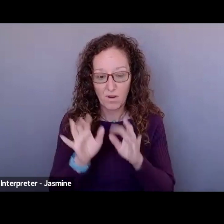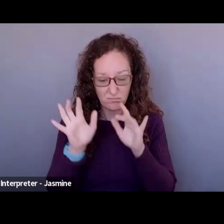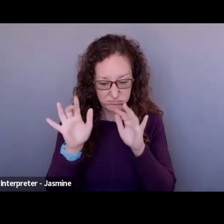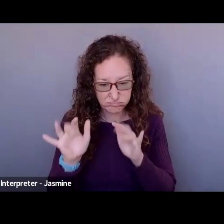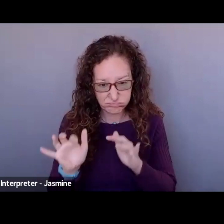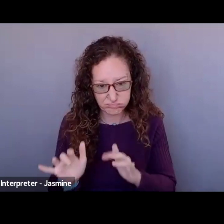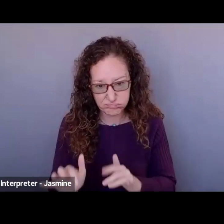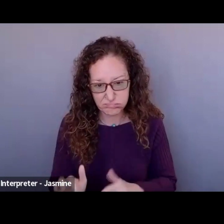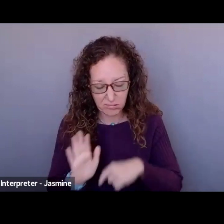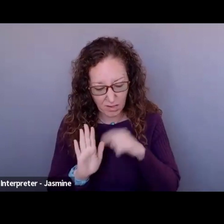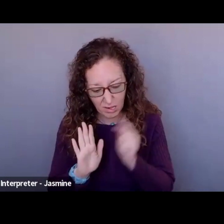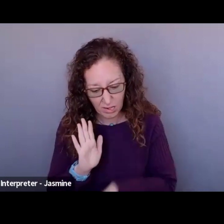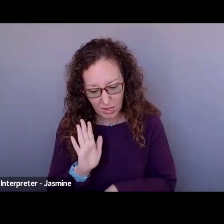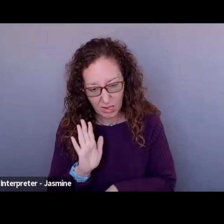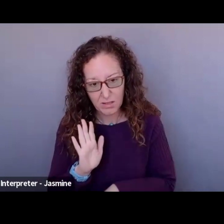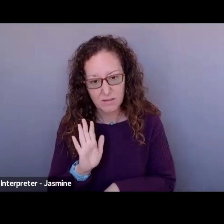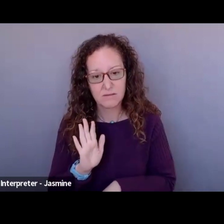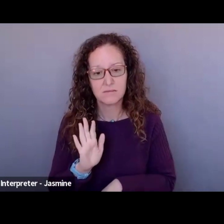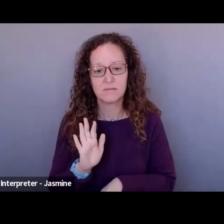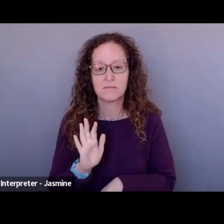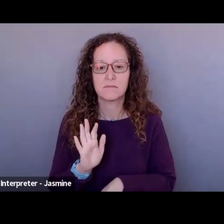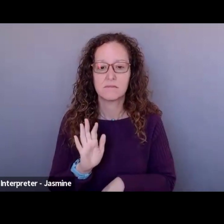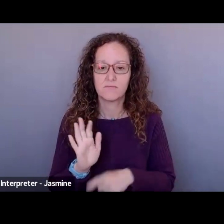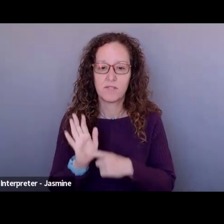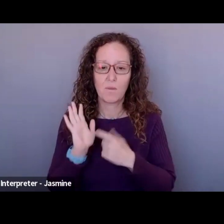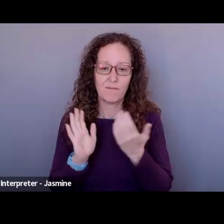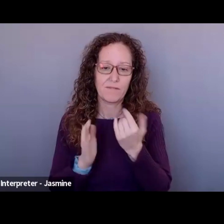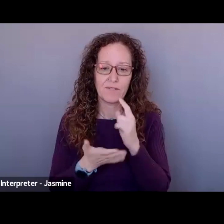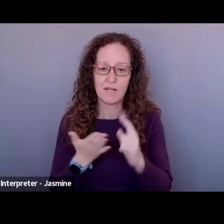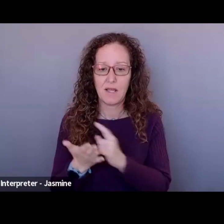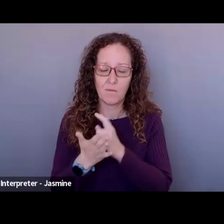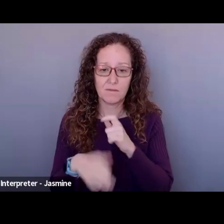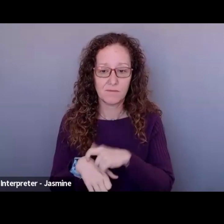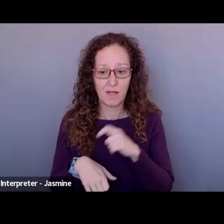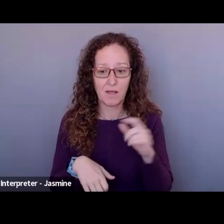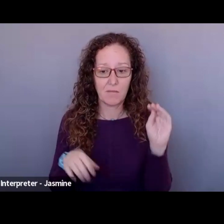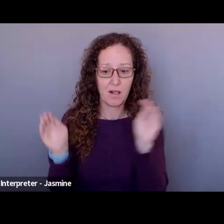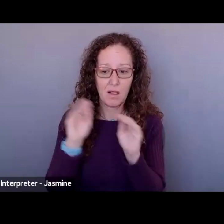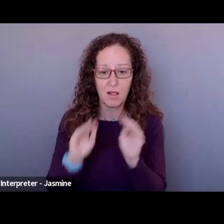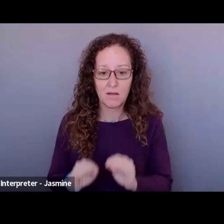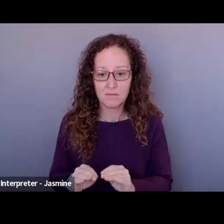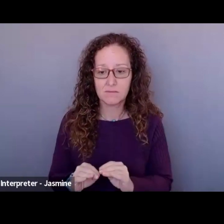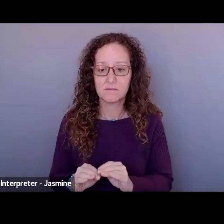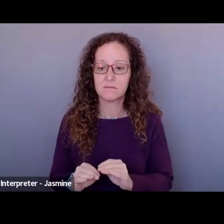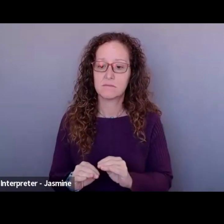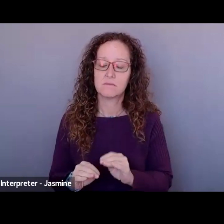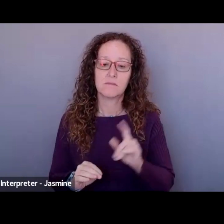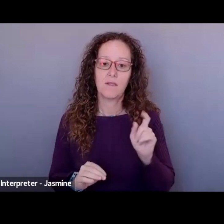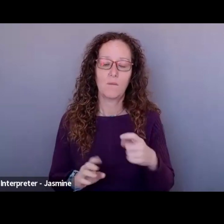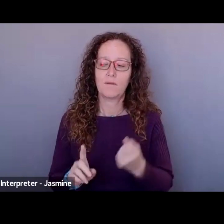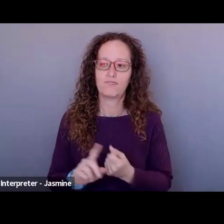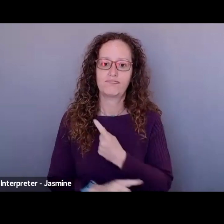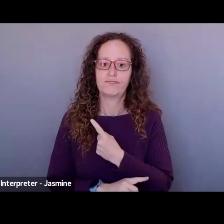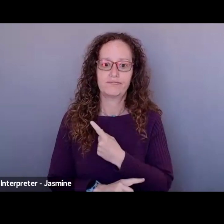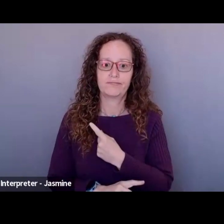something that's going to take, you know, 15 hours of my time to pull this together? Cause the questions were very different, you know, for